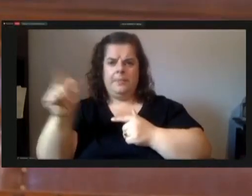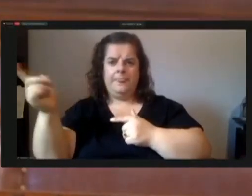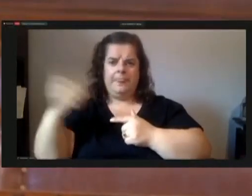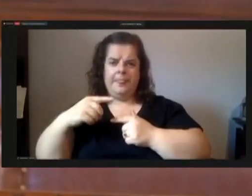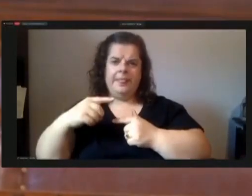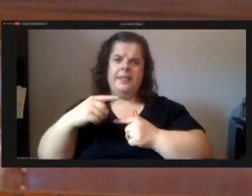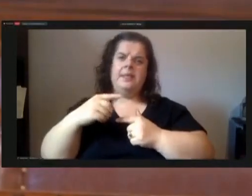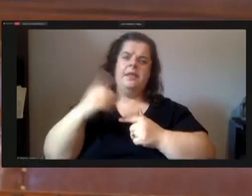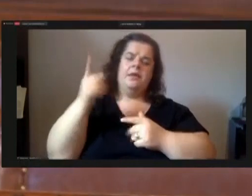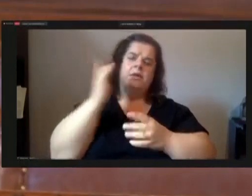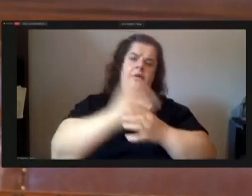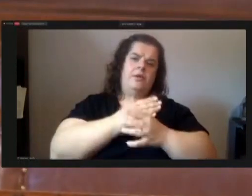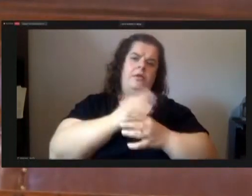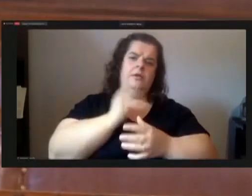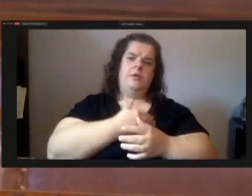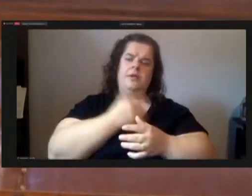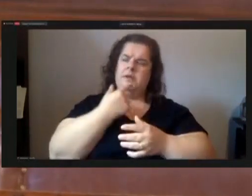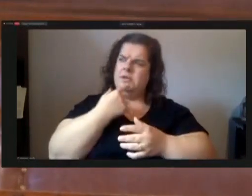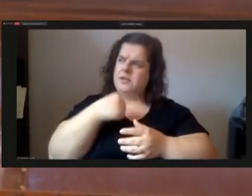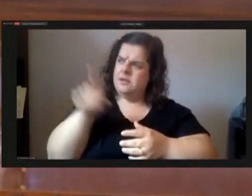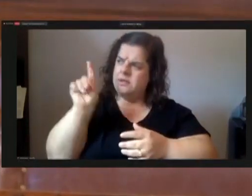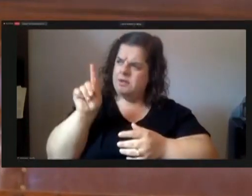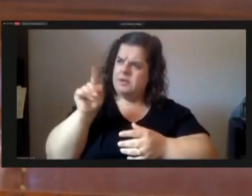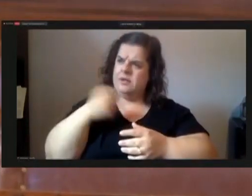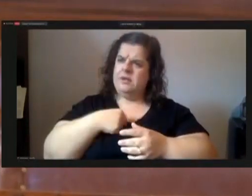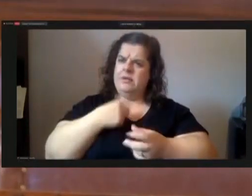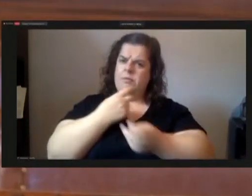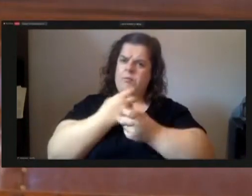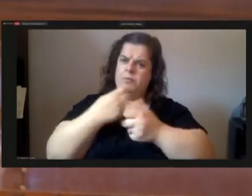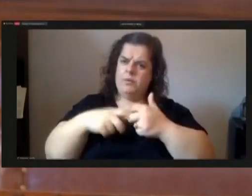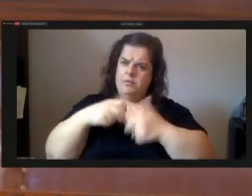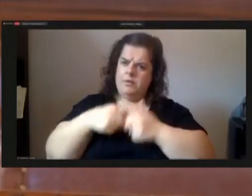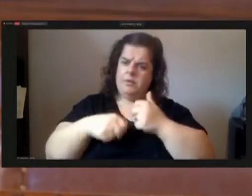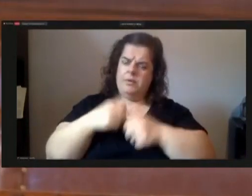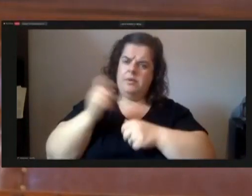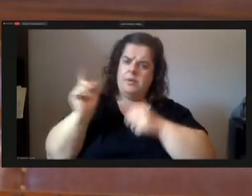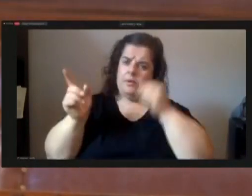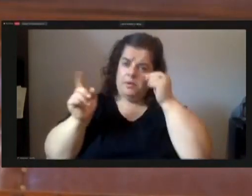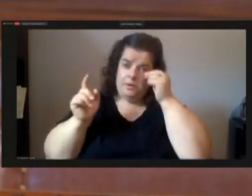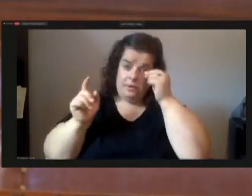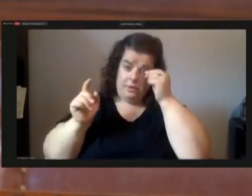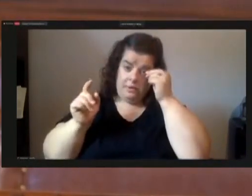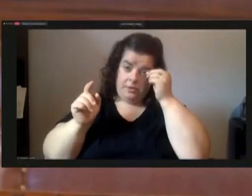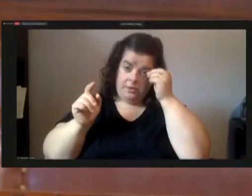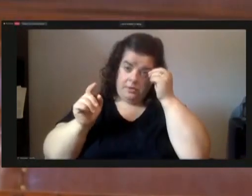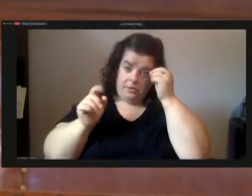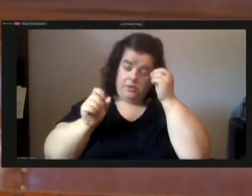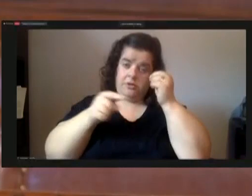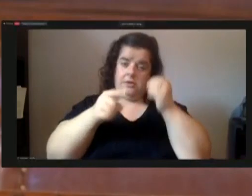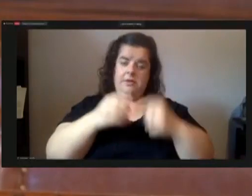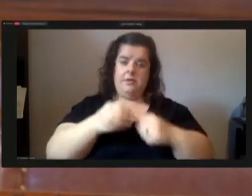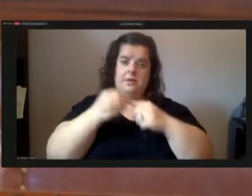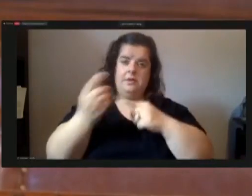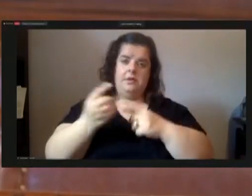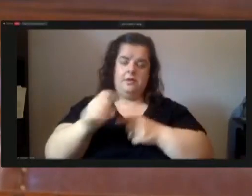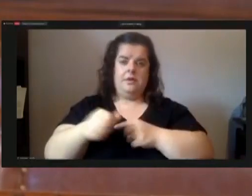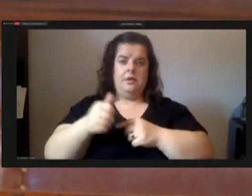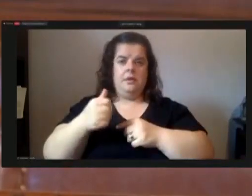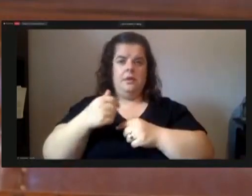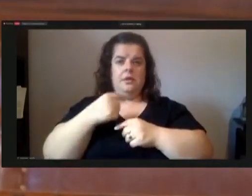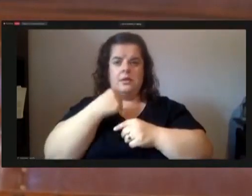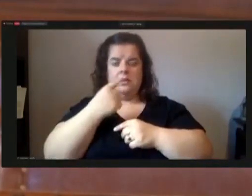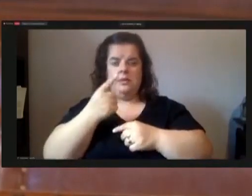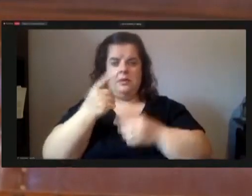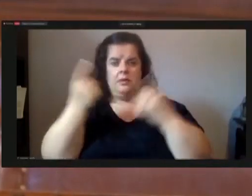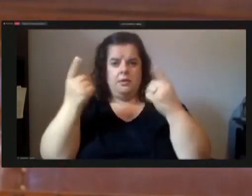us and i turned to him i said i got a phone to pick with you and so then it's a palace oh she's something else okay let me tell you what happened he